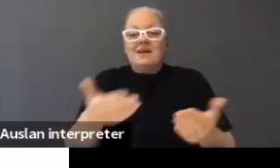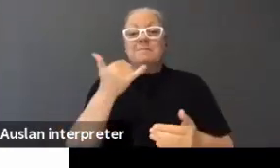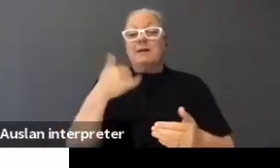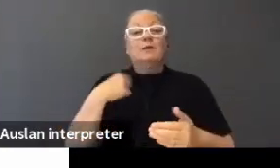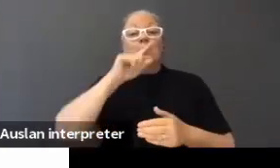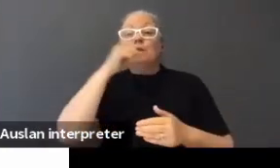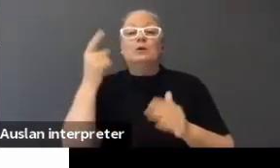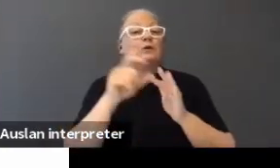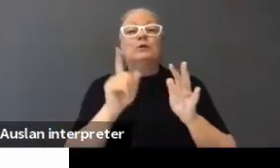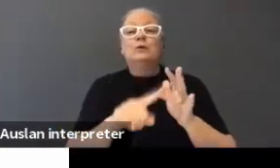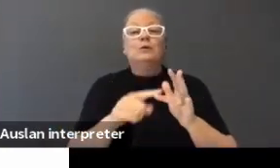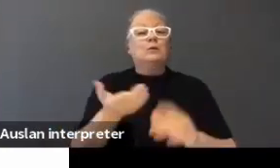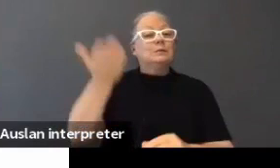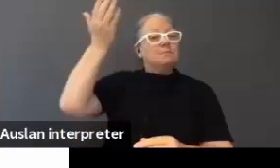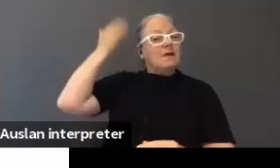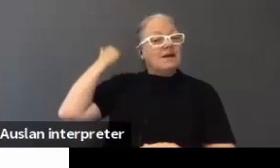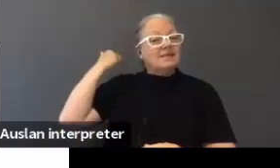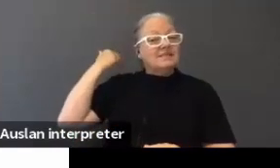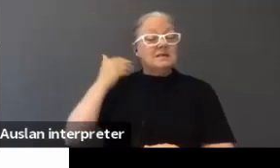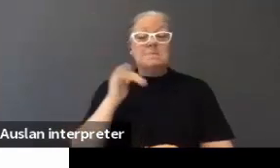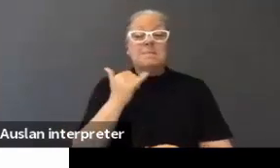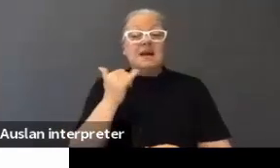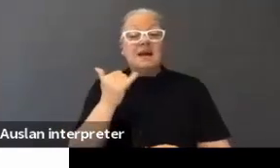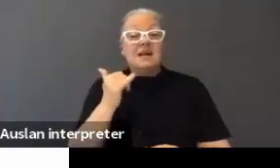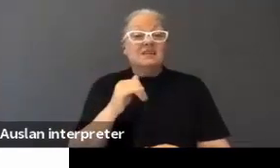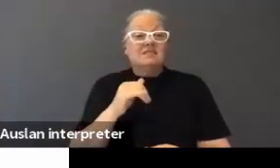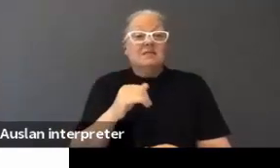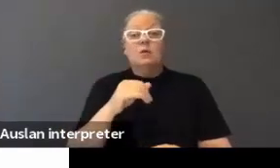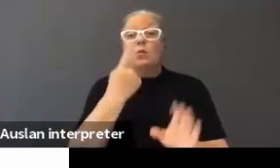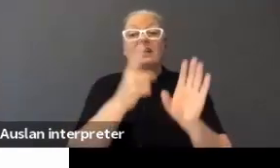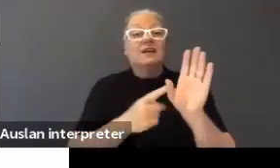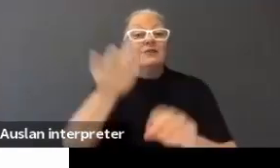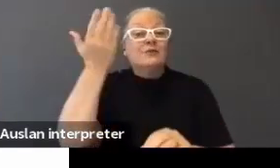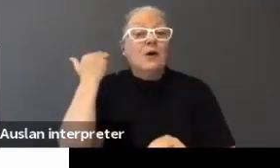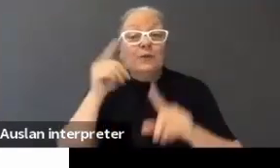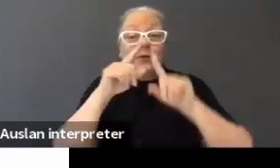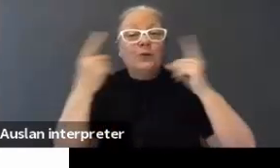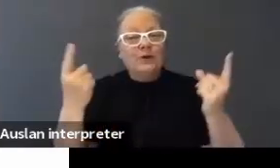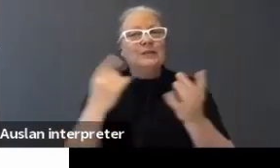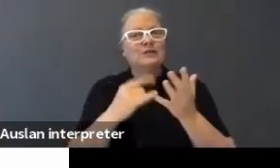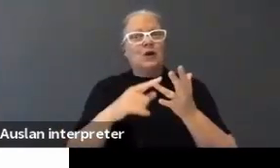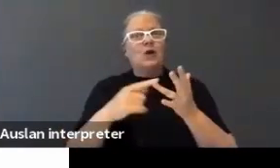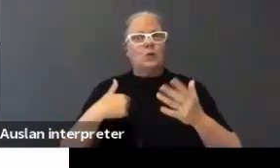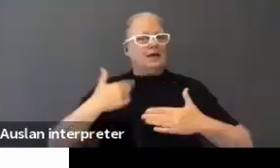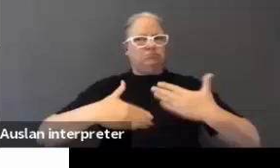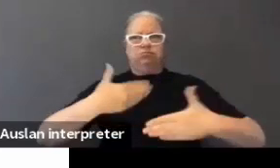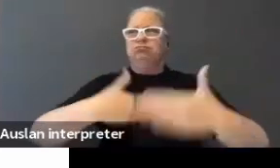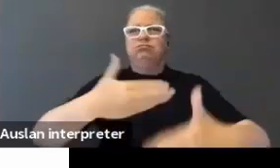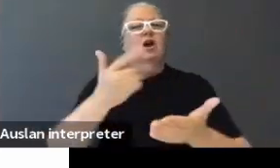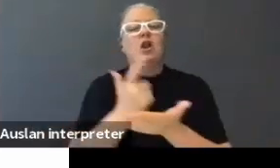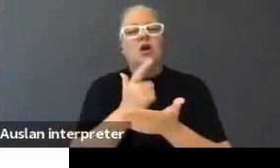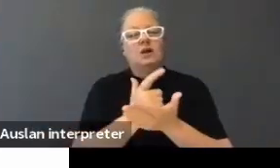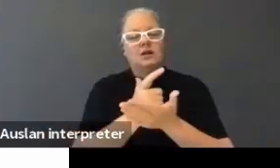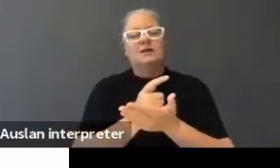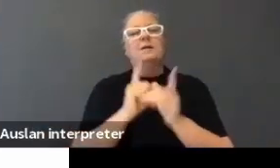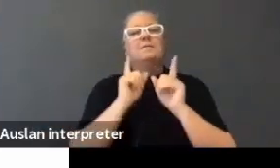maybe even 12 months ago. So, yeah, we've moved a lot. But before I go too much further, I want to